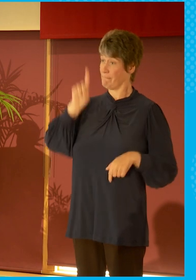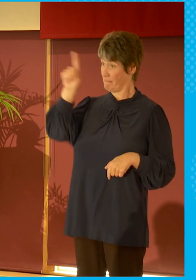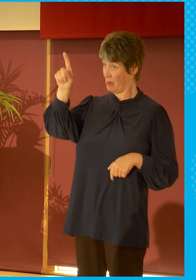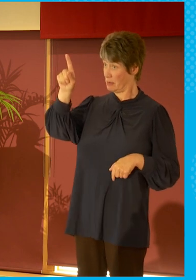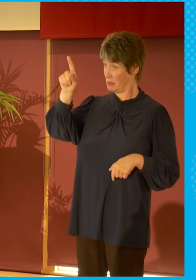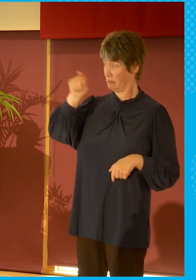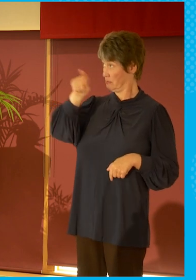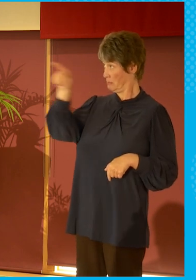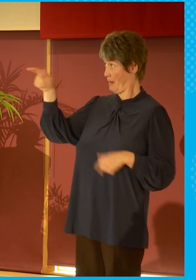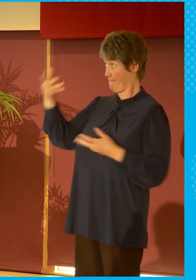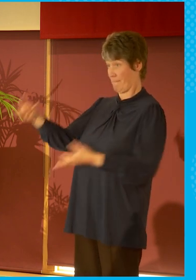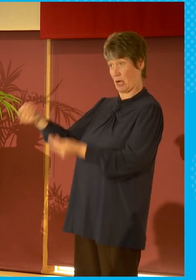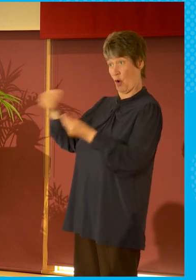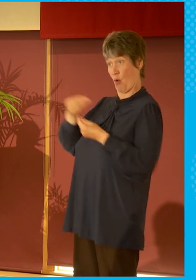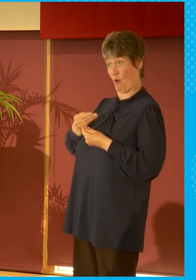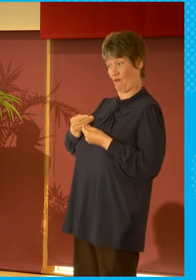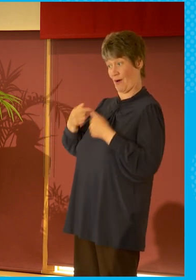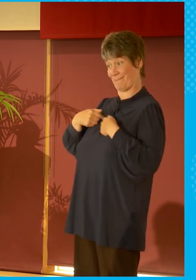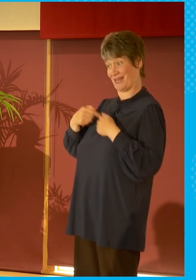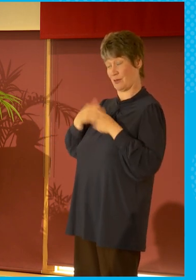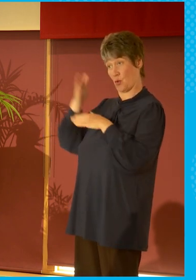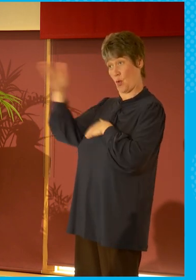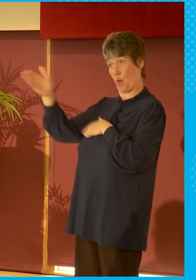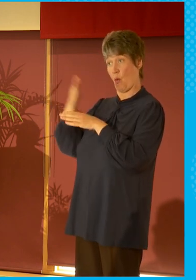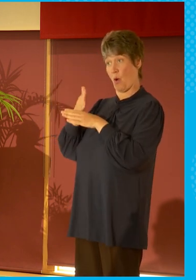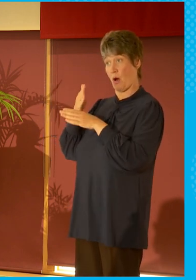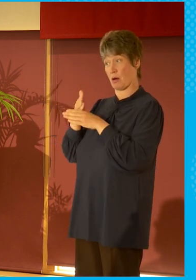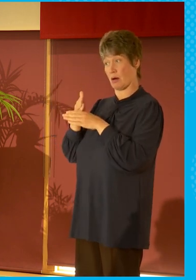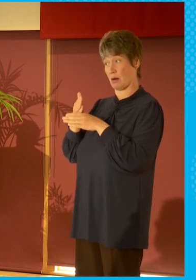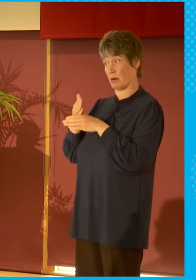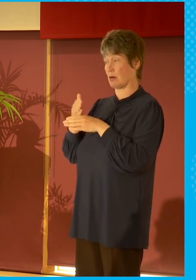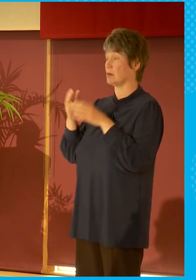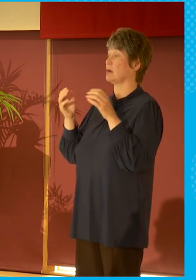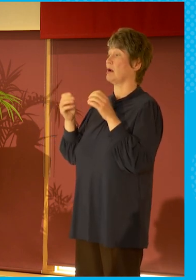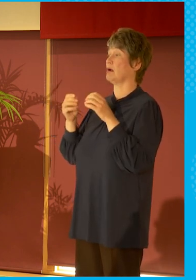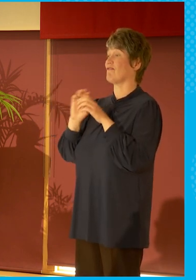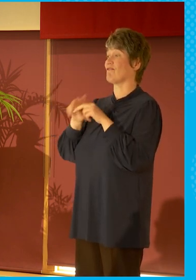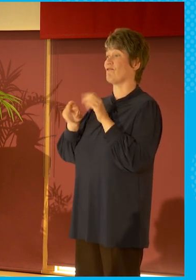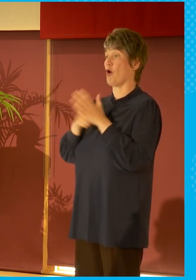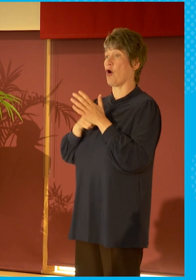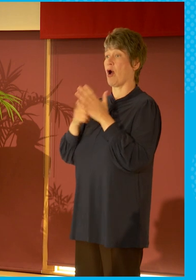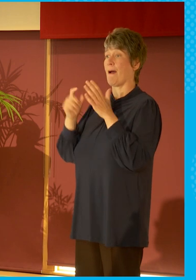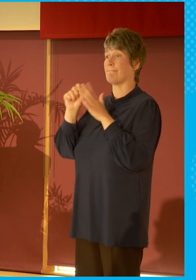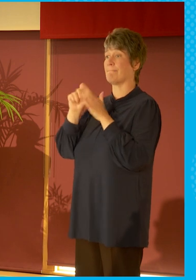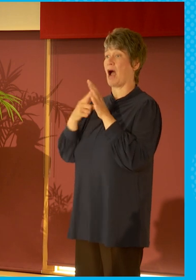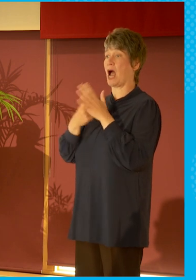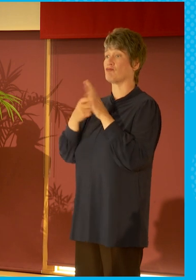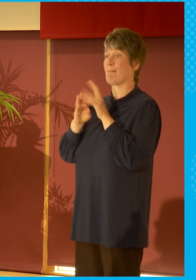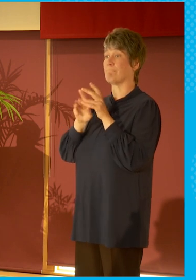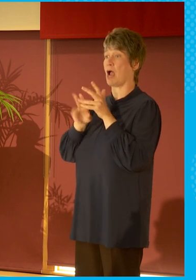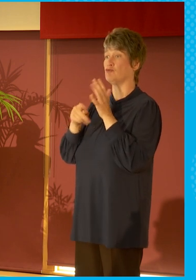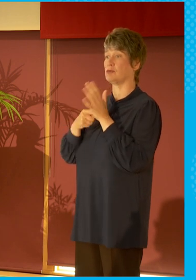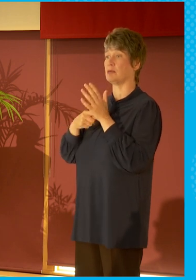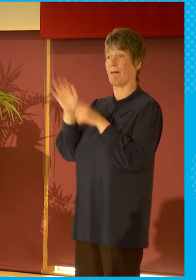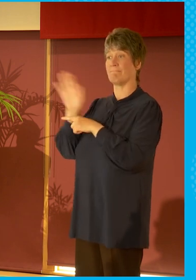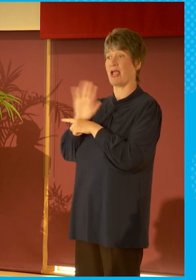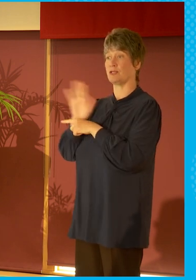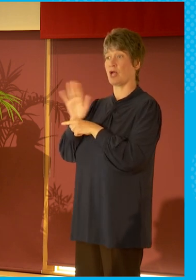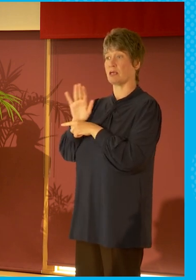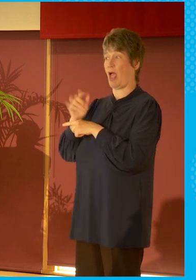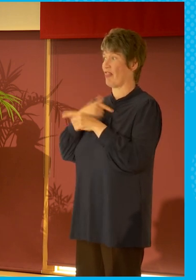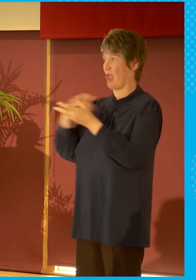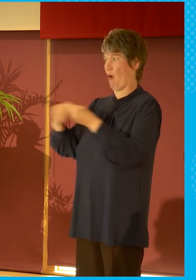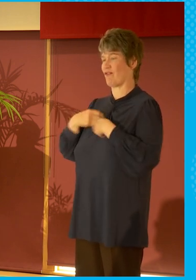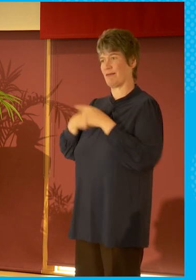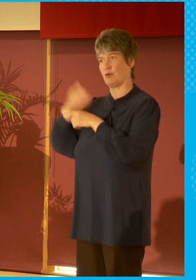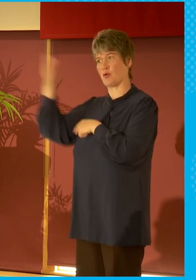go and work in the Bob Marley film for Paramount Pictures in Jamaica for two months and then there was in the States to work in